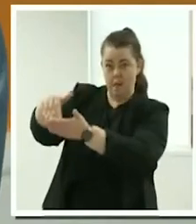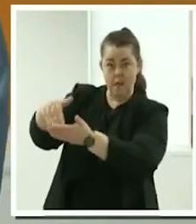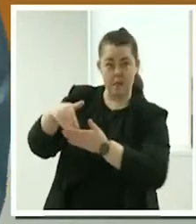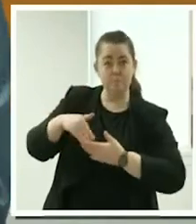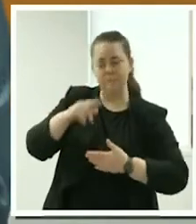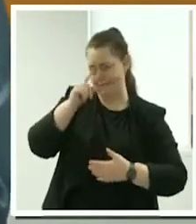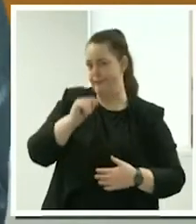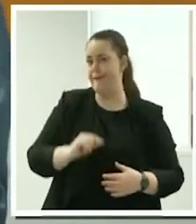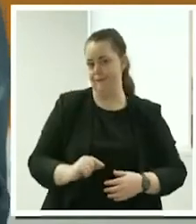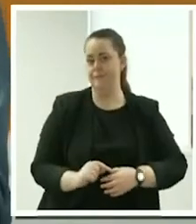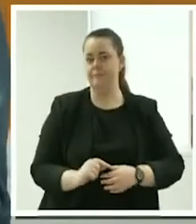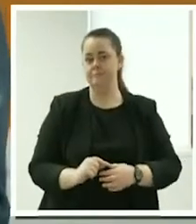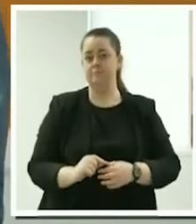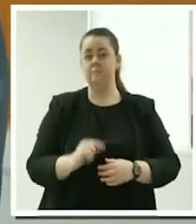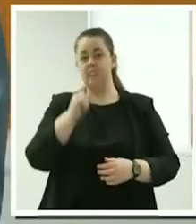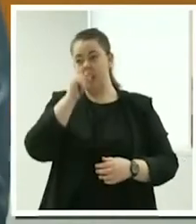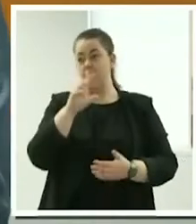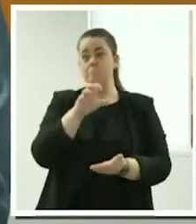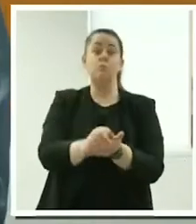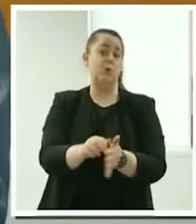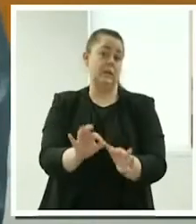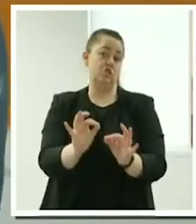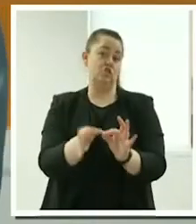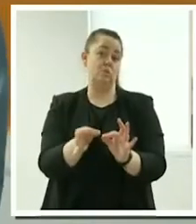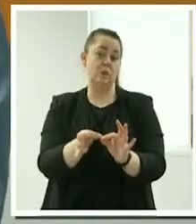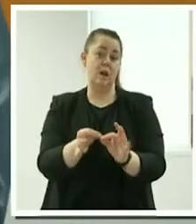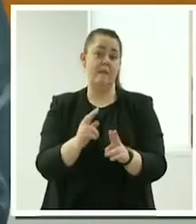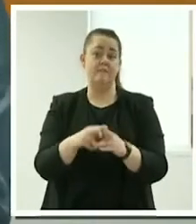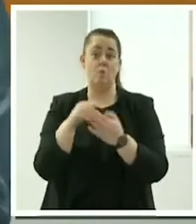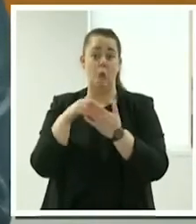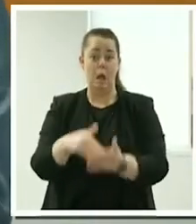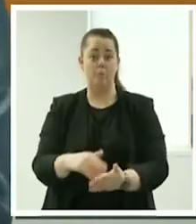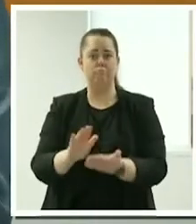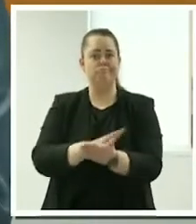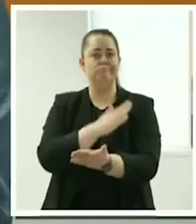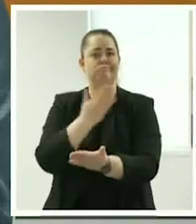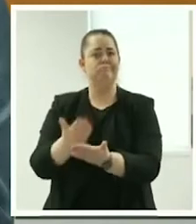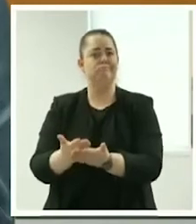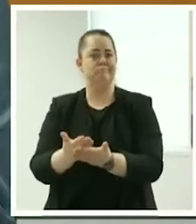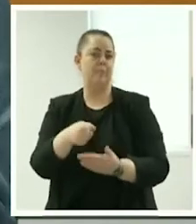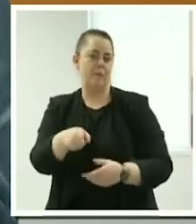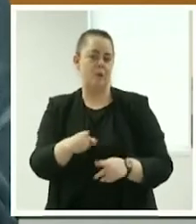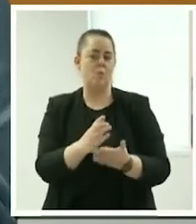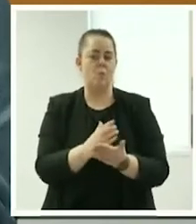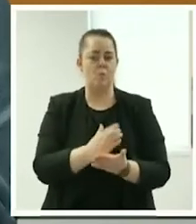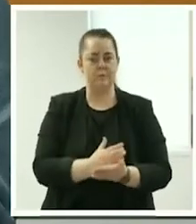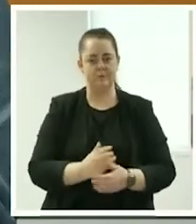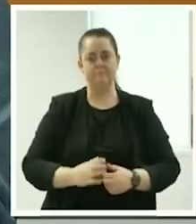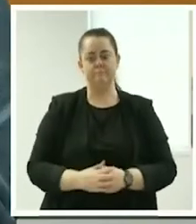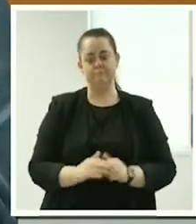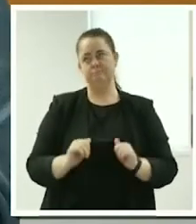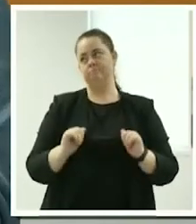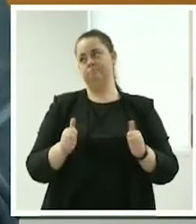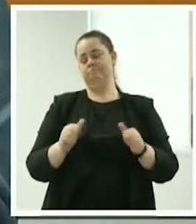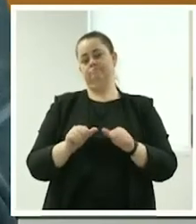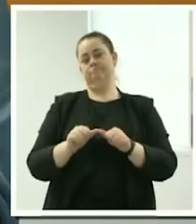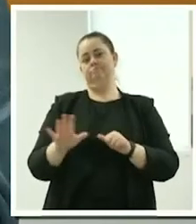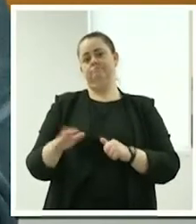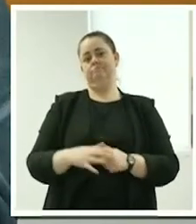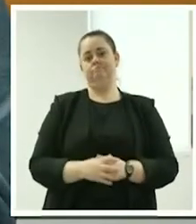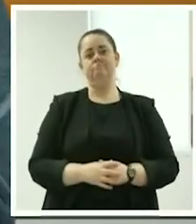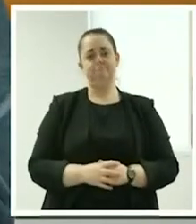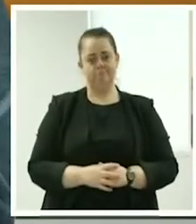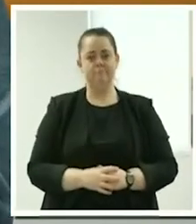as well, interpreters or what have you, to help you with that particular learning course. So yeah, it's very good like that to keep